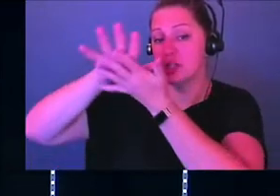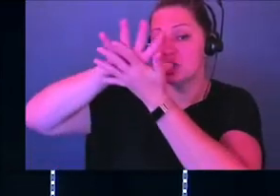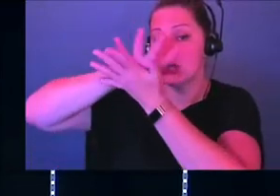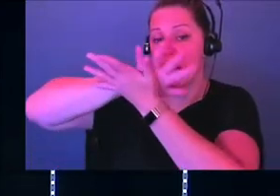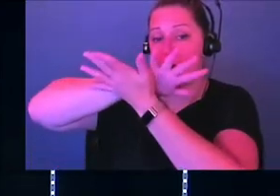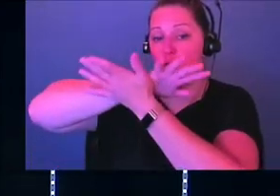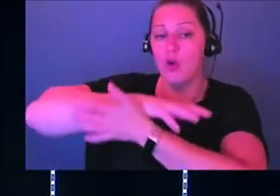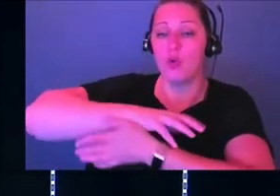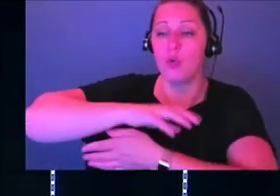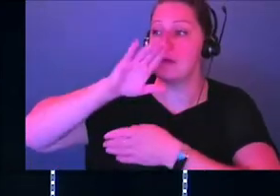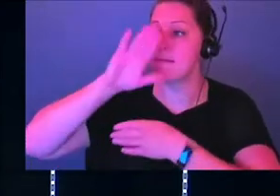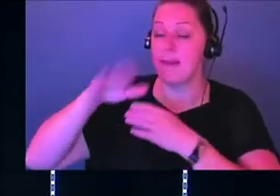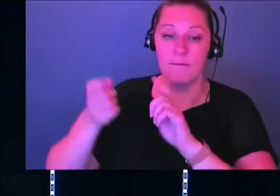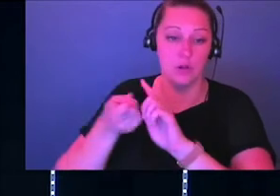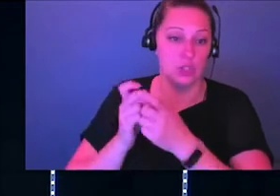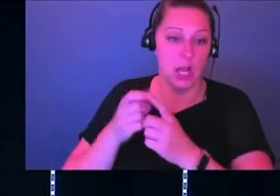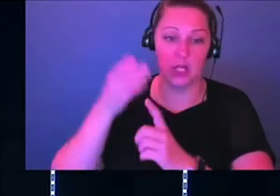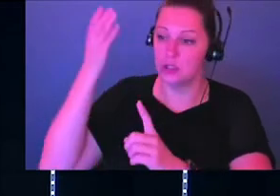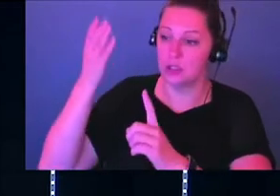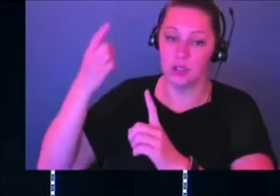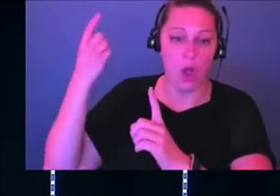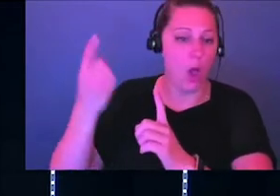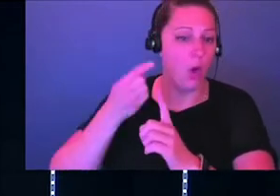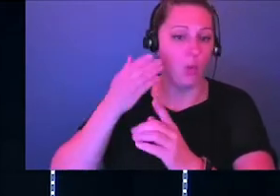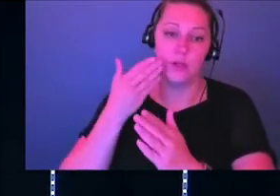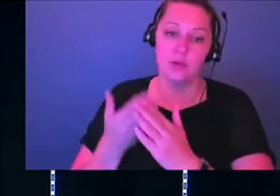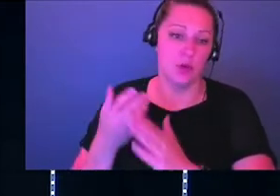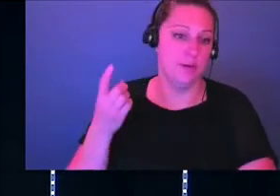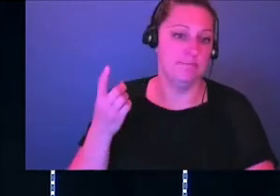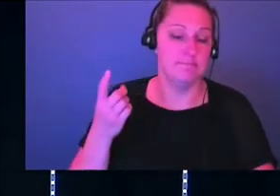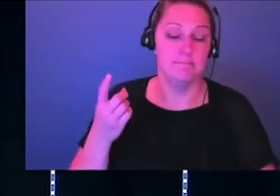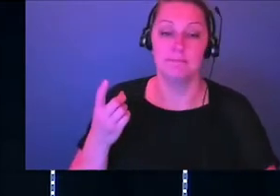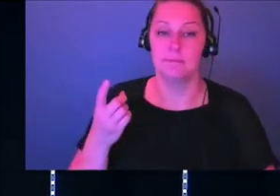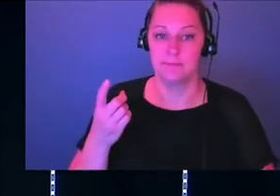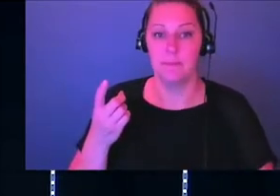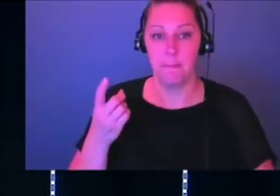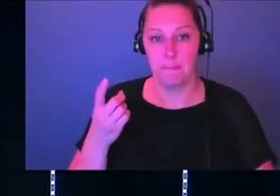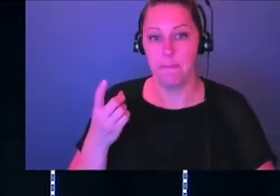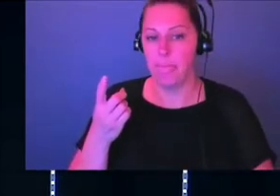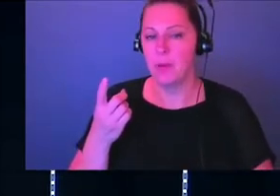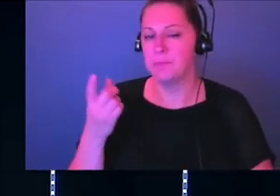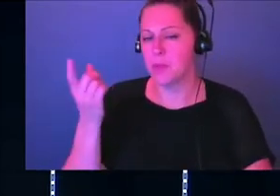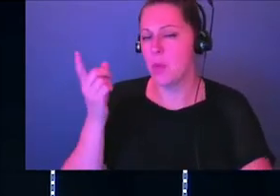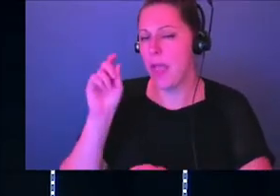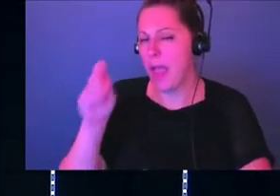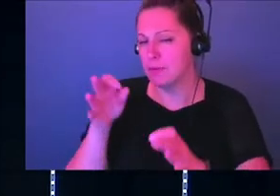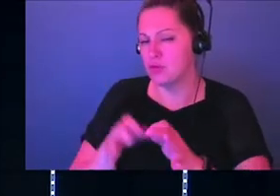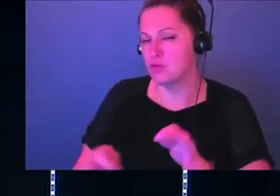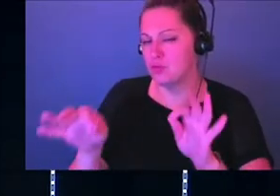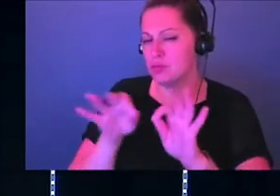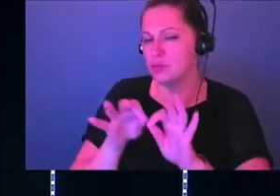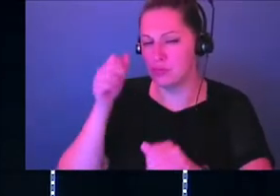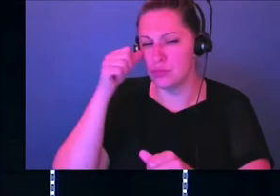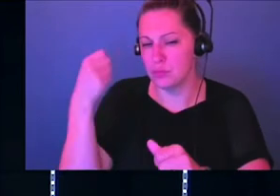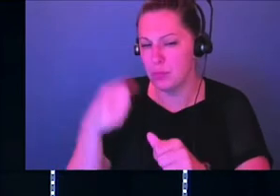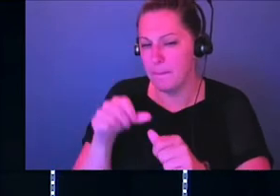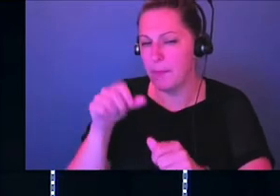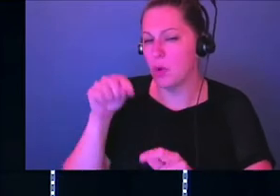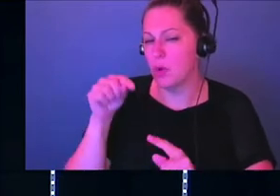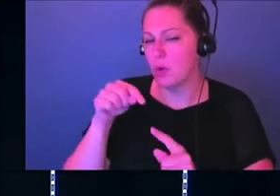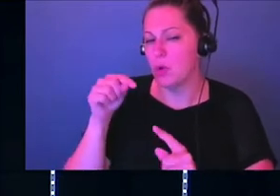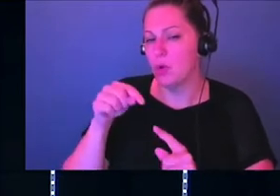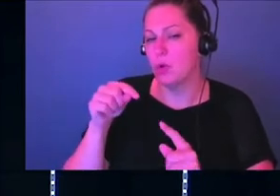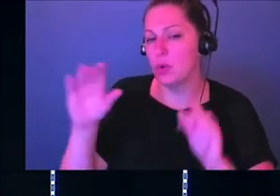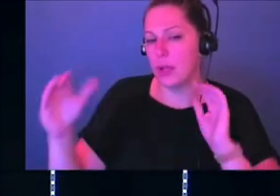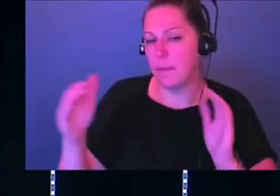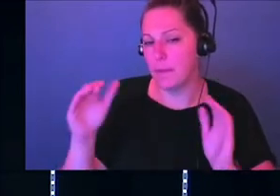change. That is always who he is, okay? So that is the key thing that we always have to remember when we read scripture in regards to context and when we put side